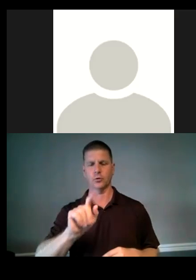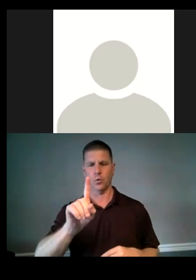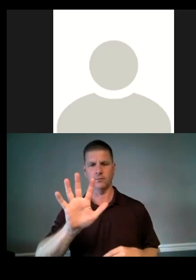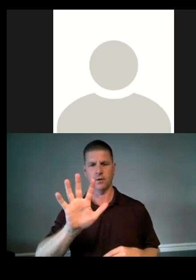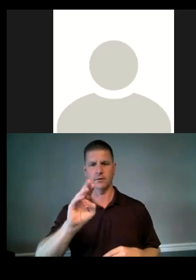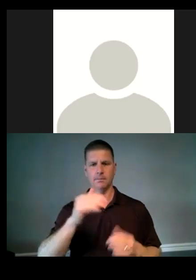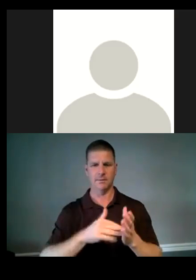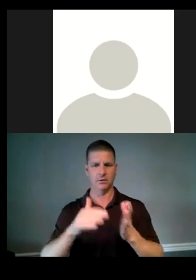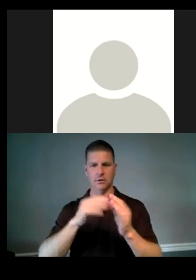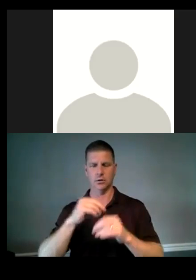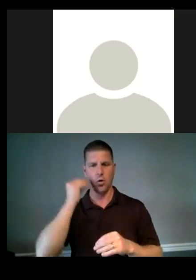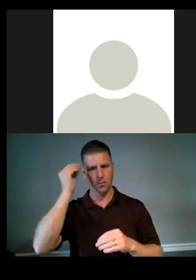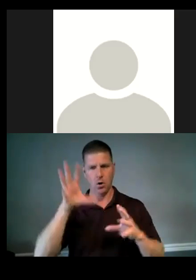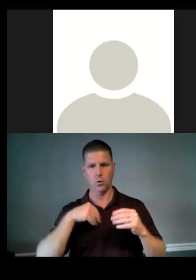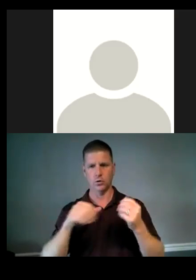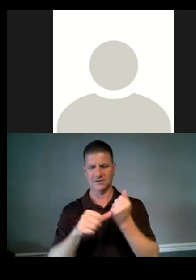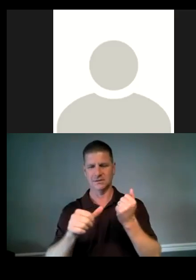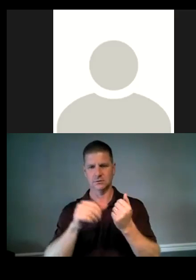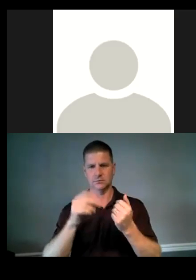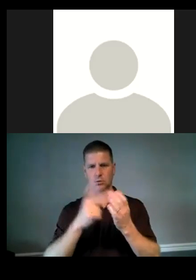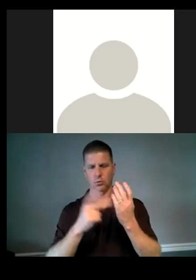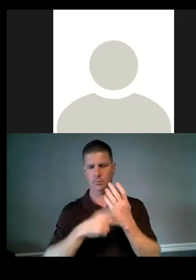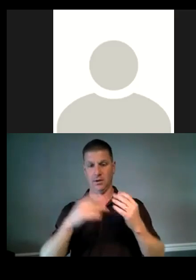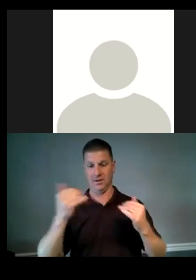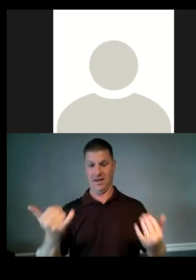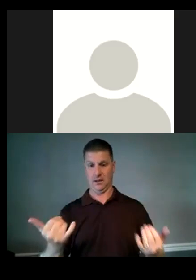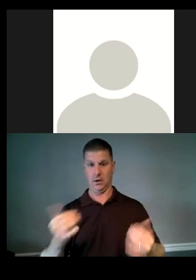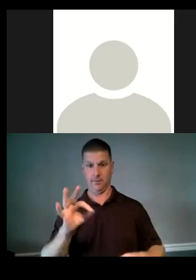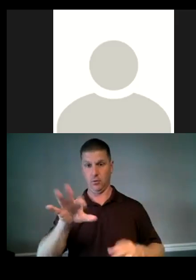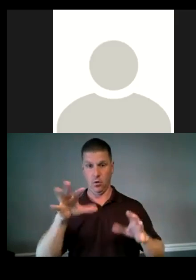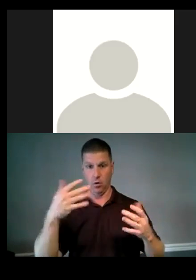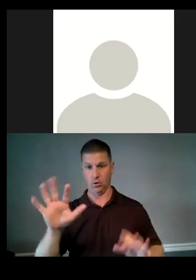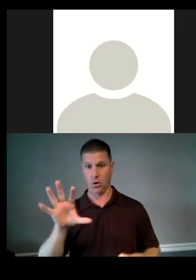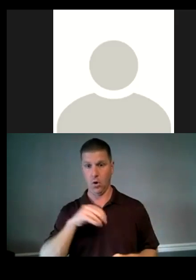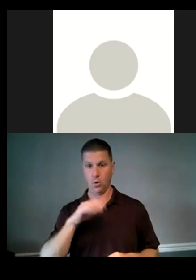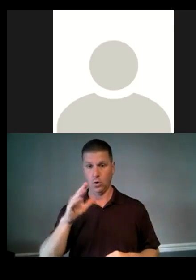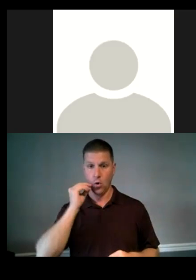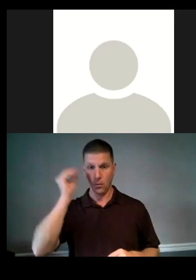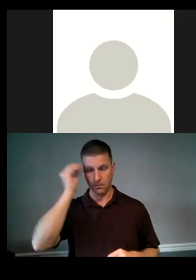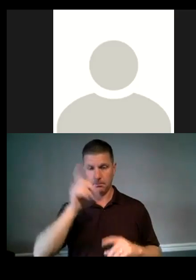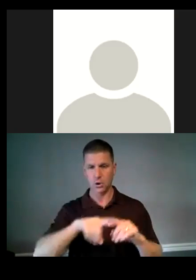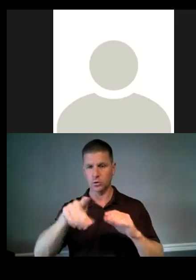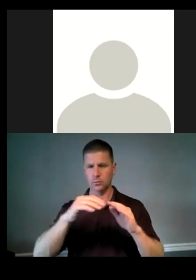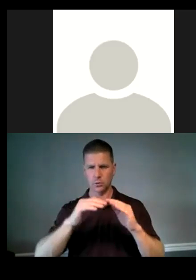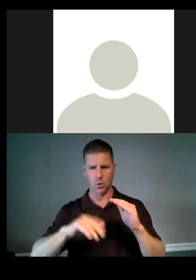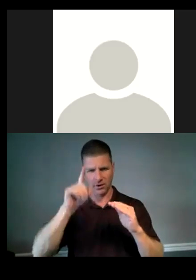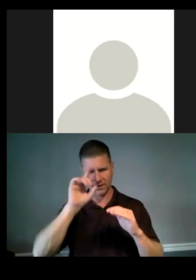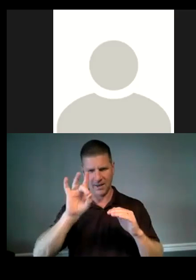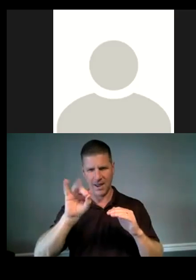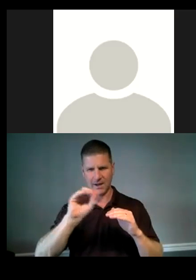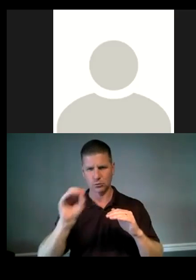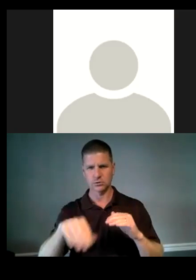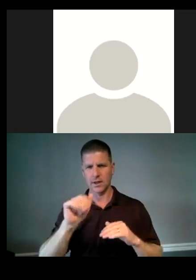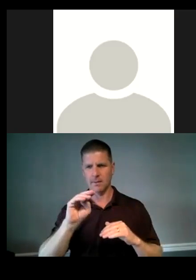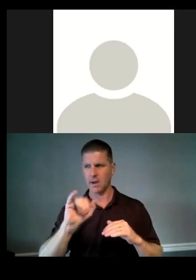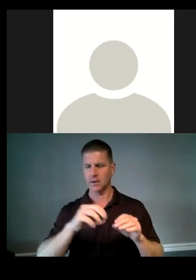in the homeowner assistance program, which helps existing homeowners. if you already own your home, but you're below, I think 80% AMI